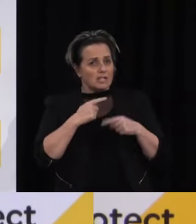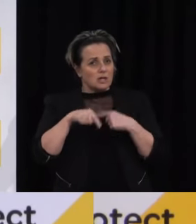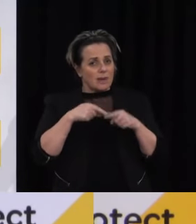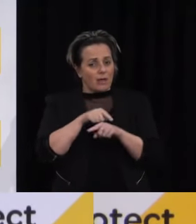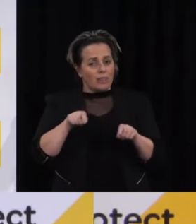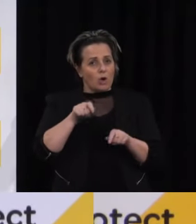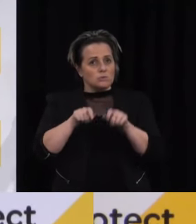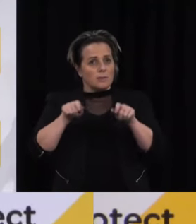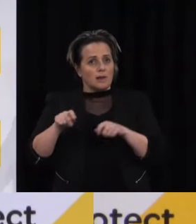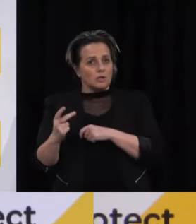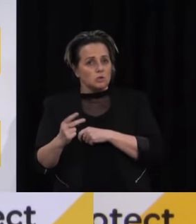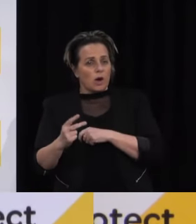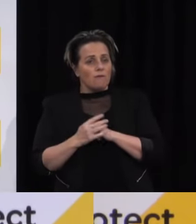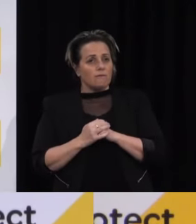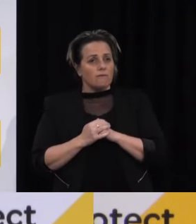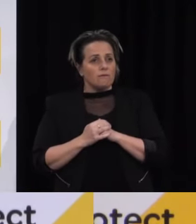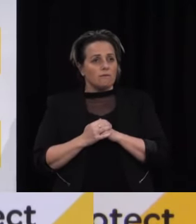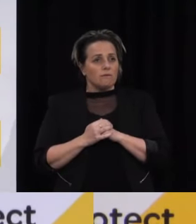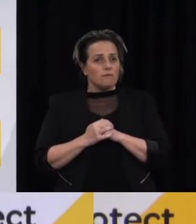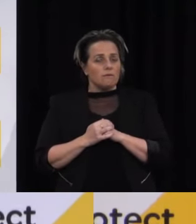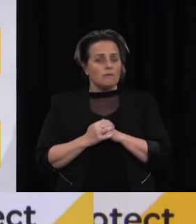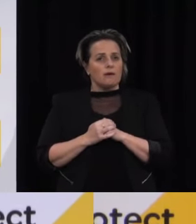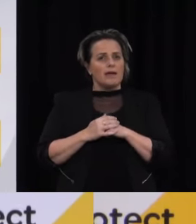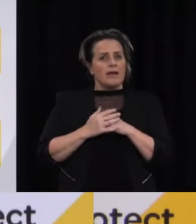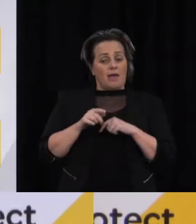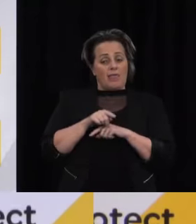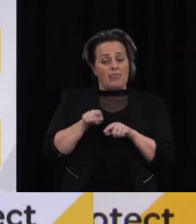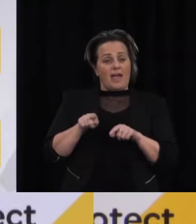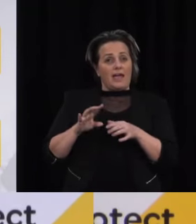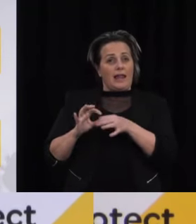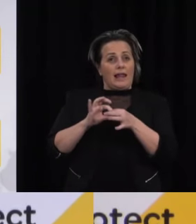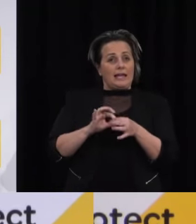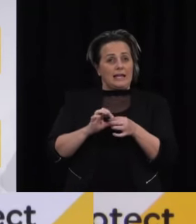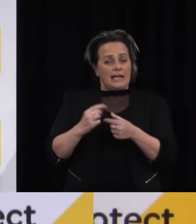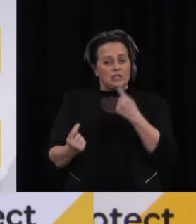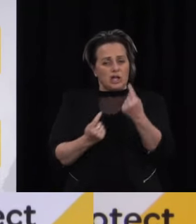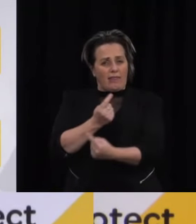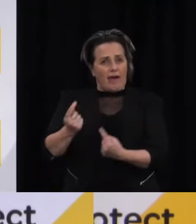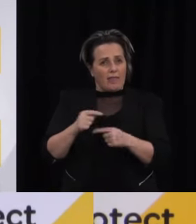they aren't even associated with one another, for example, or anything like that?